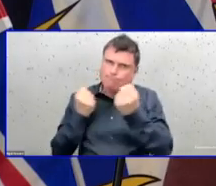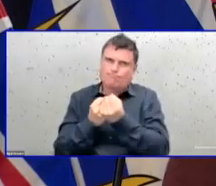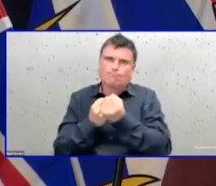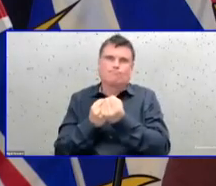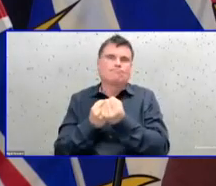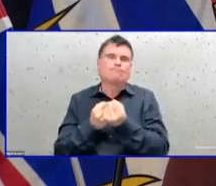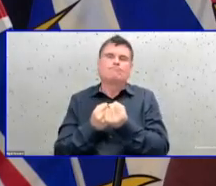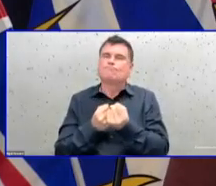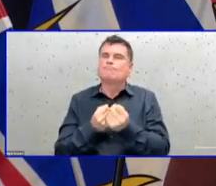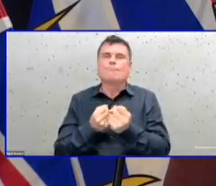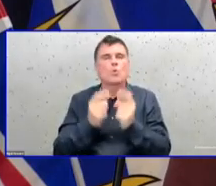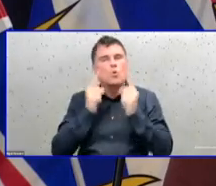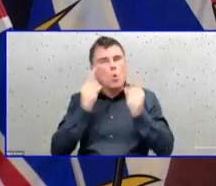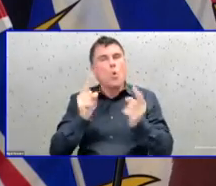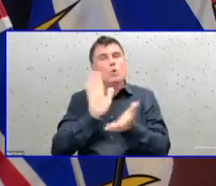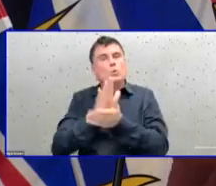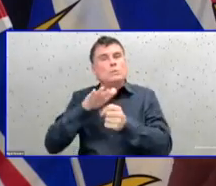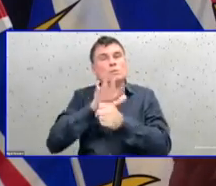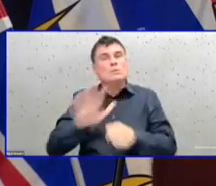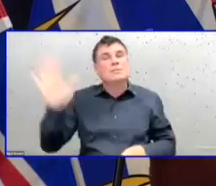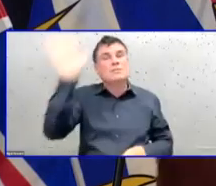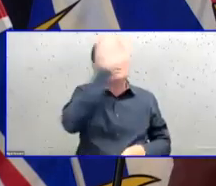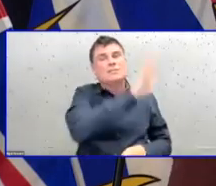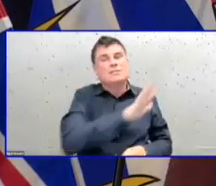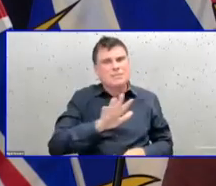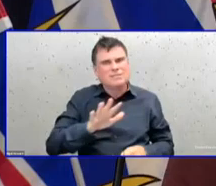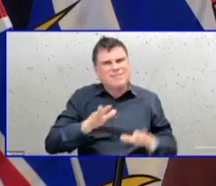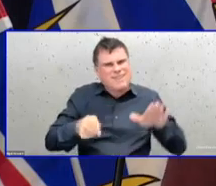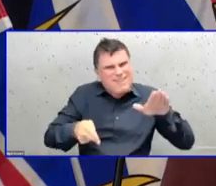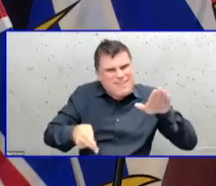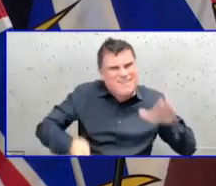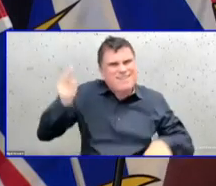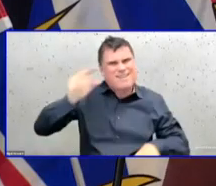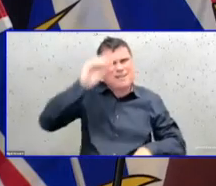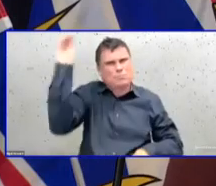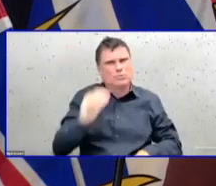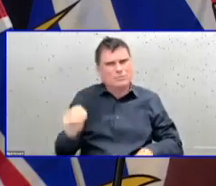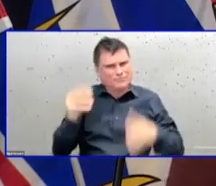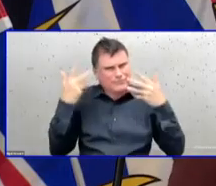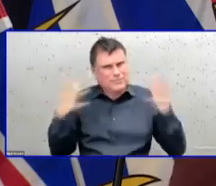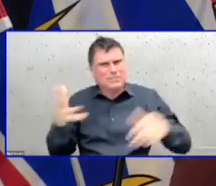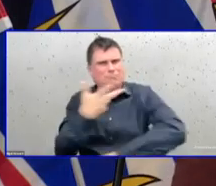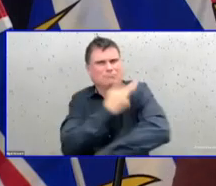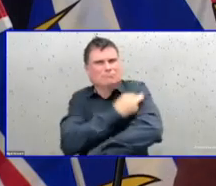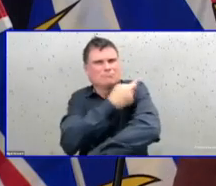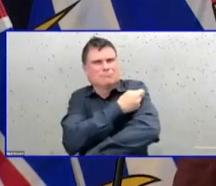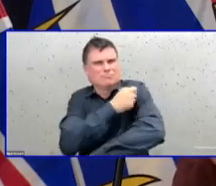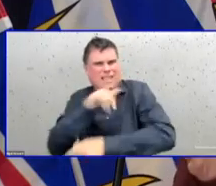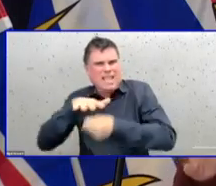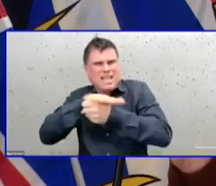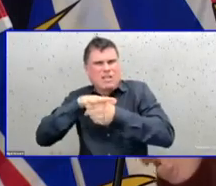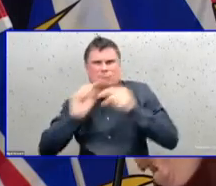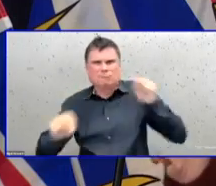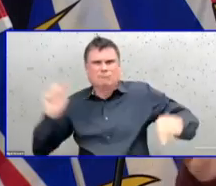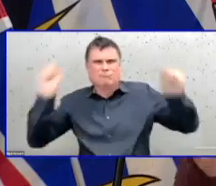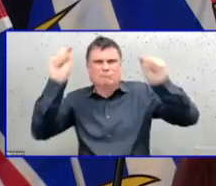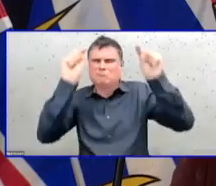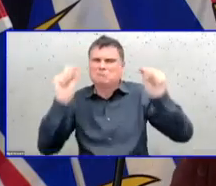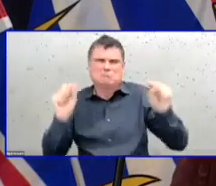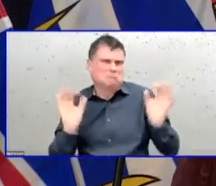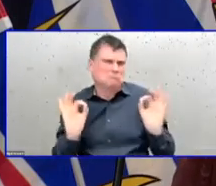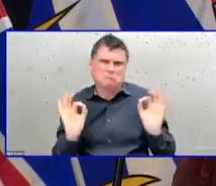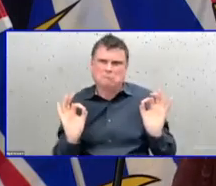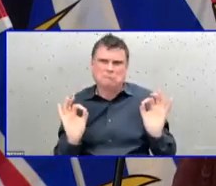protective in the workplace. And we also know that there are additional measures that are working to protect schools.